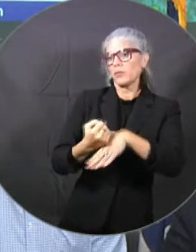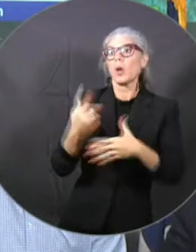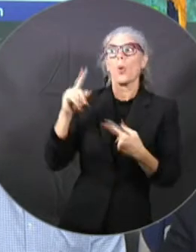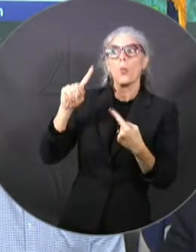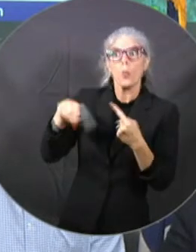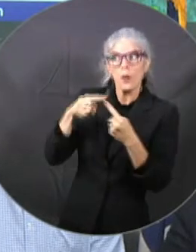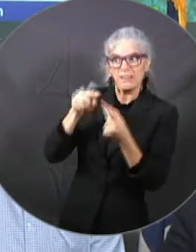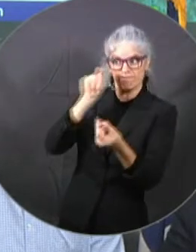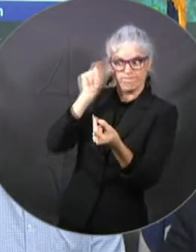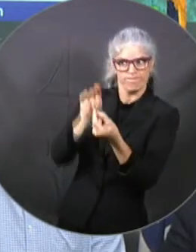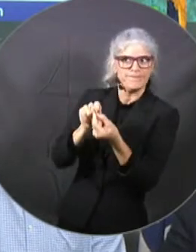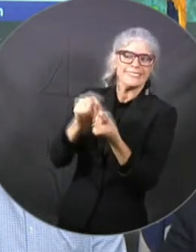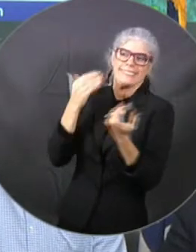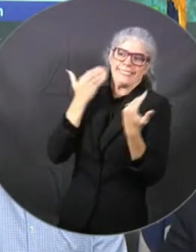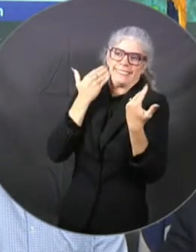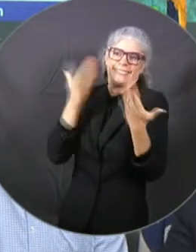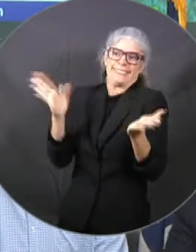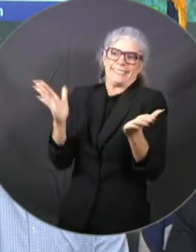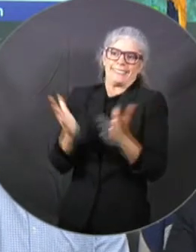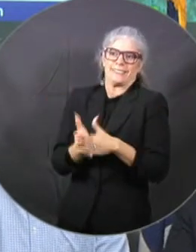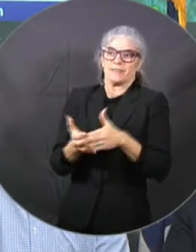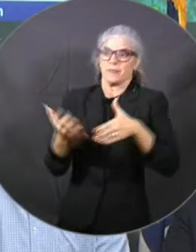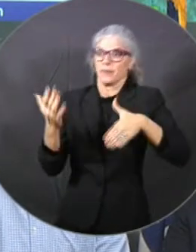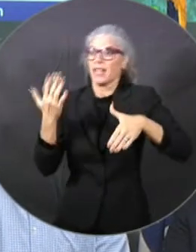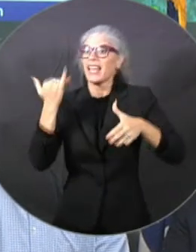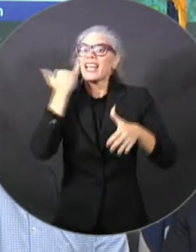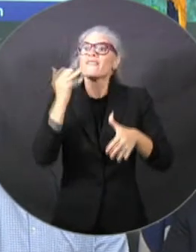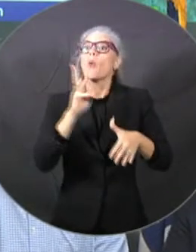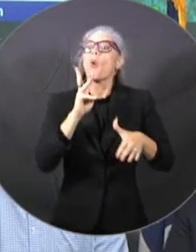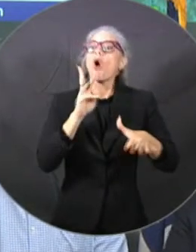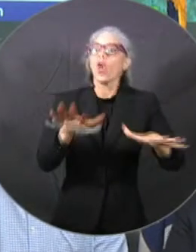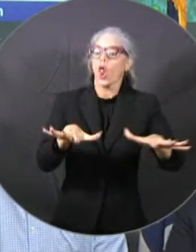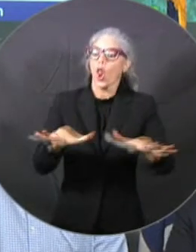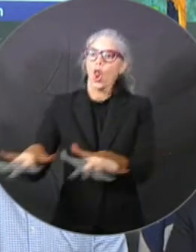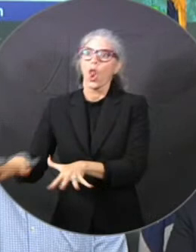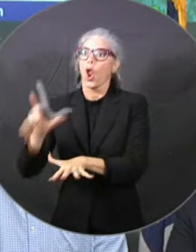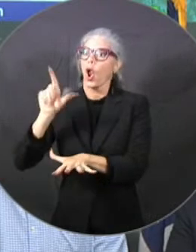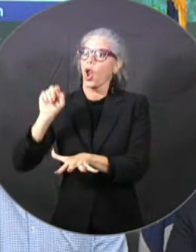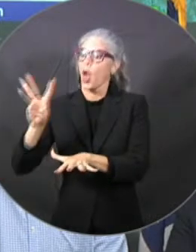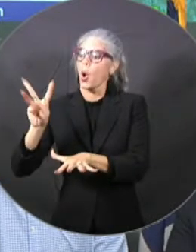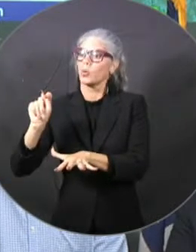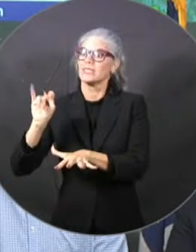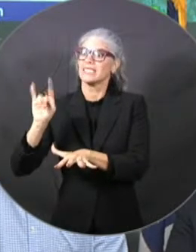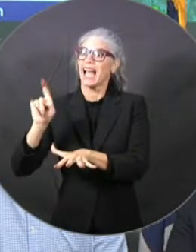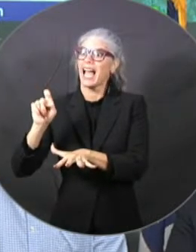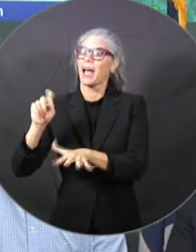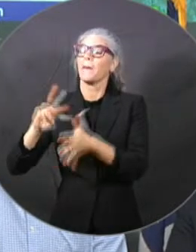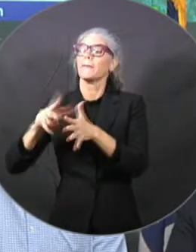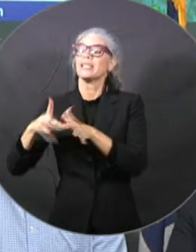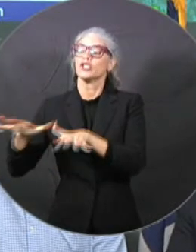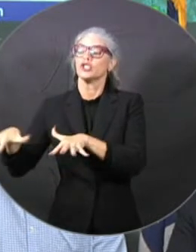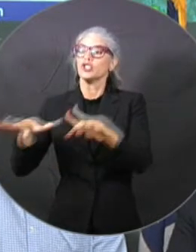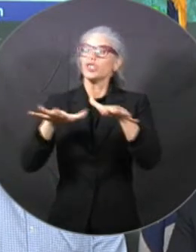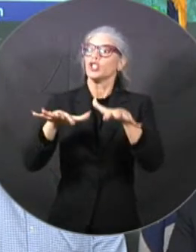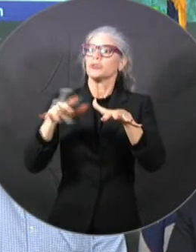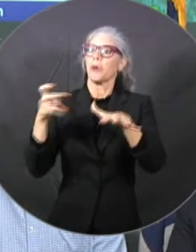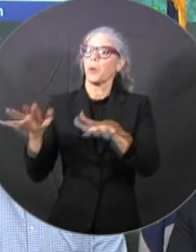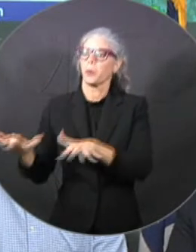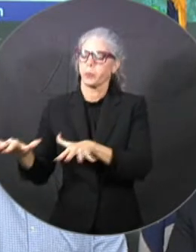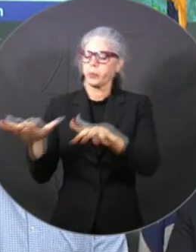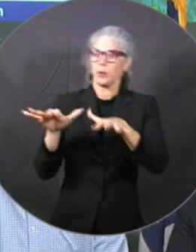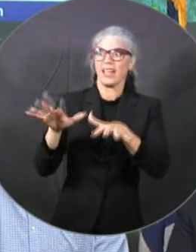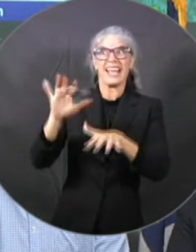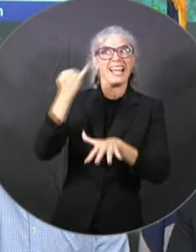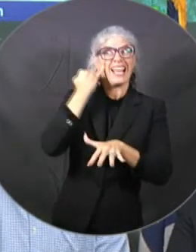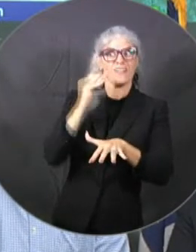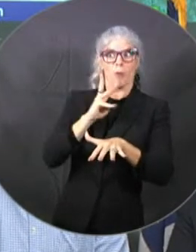bad if it's at low tide and so we'll hope that that's the case. But you're you're in the homestretch right here. So go to floridad disaster.org slash